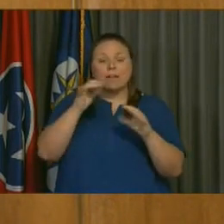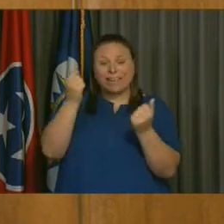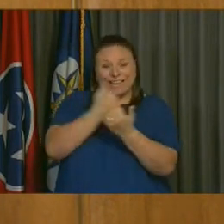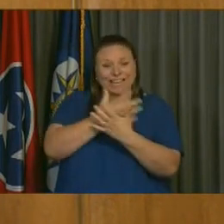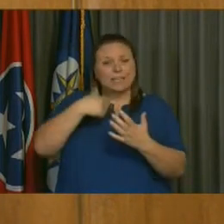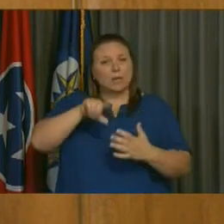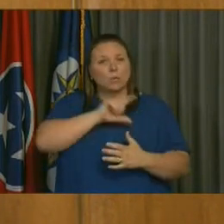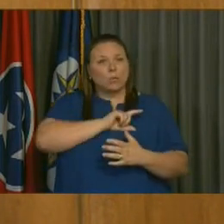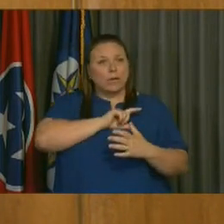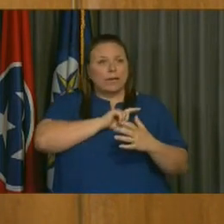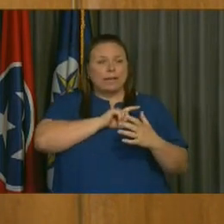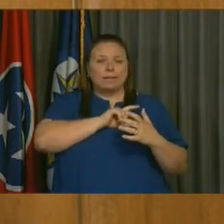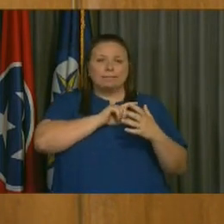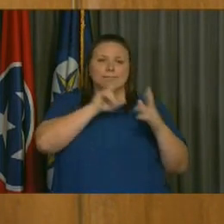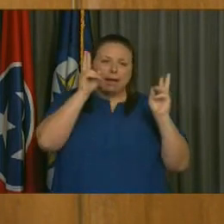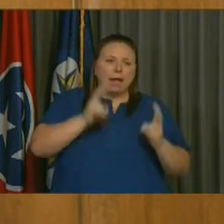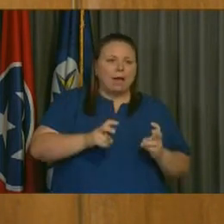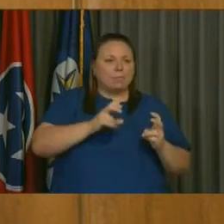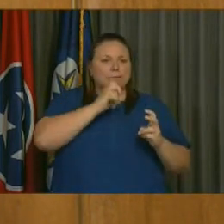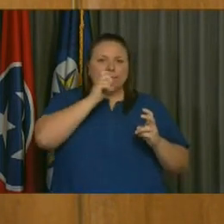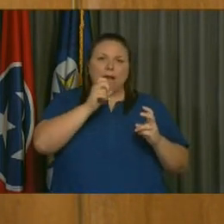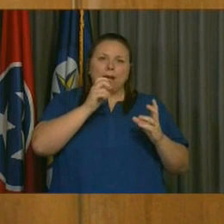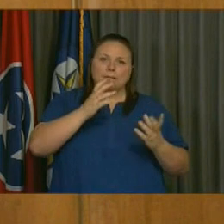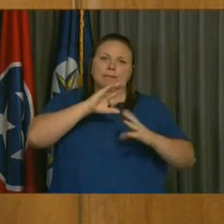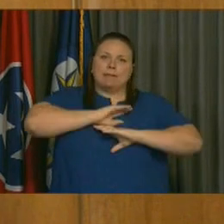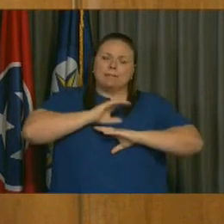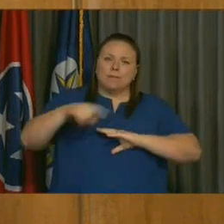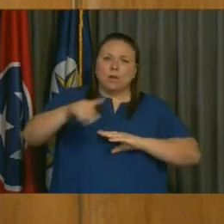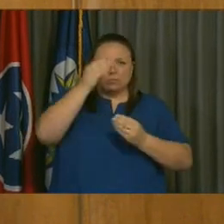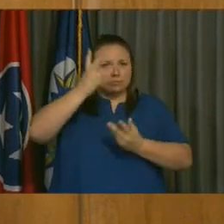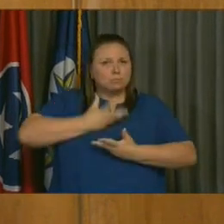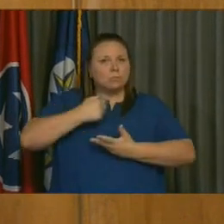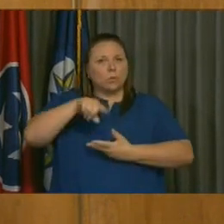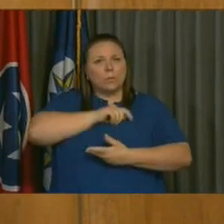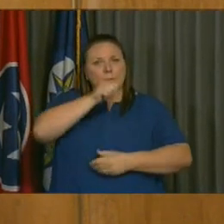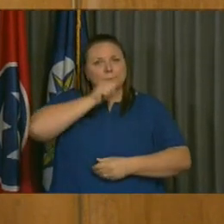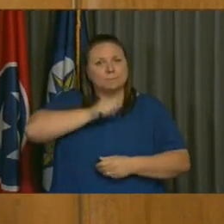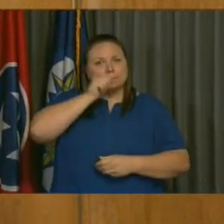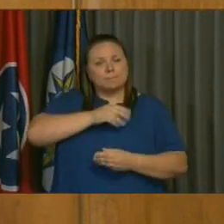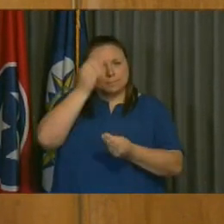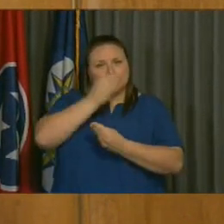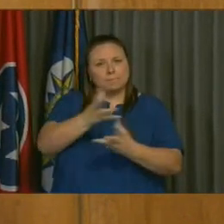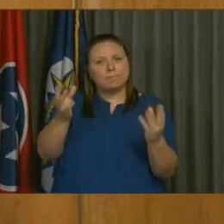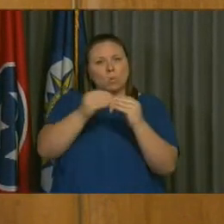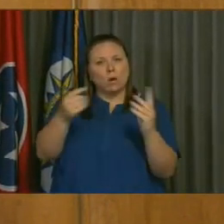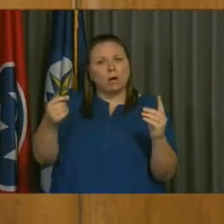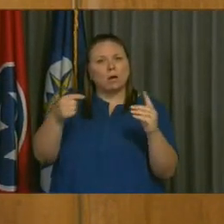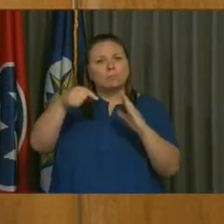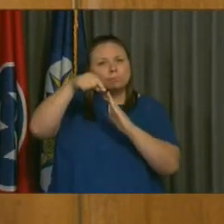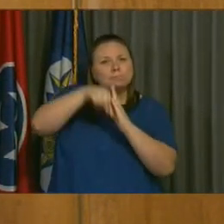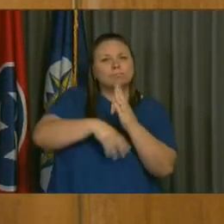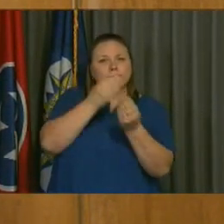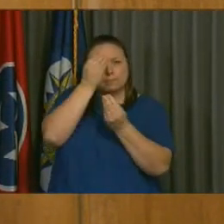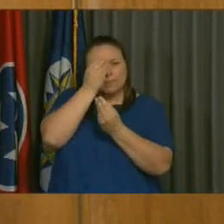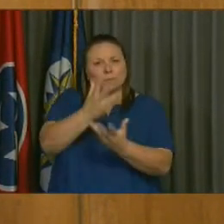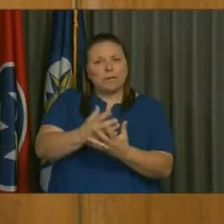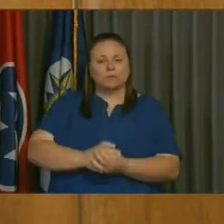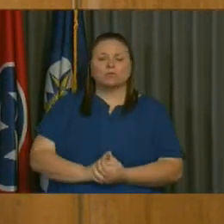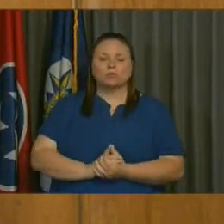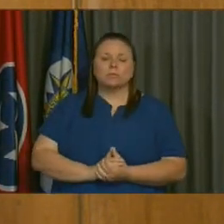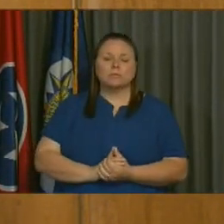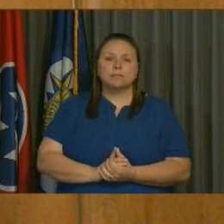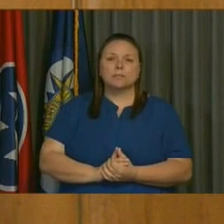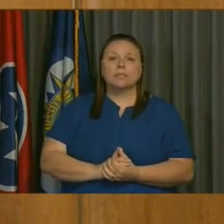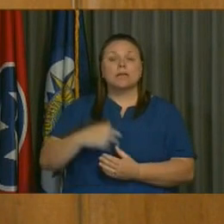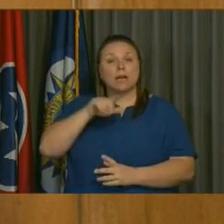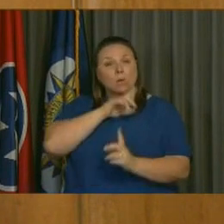fallen short on this. And bear with us, and we will try and get information with you as soon as we can. It has been and